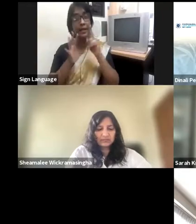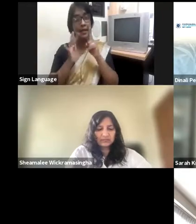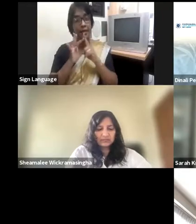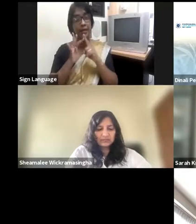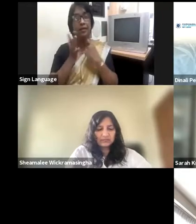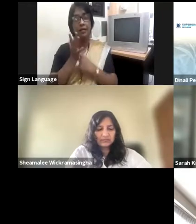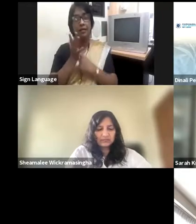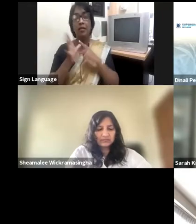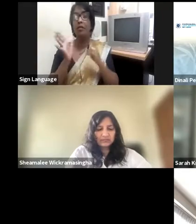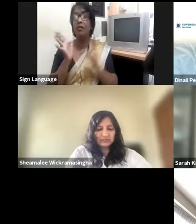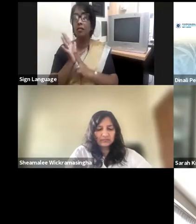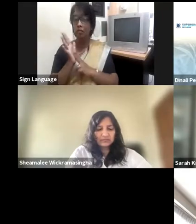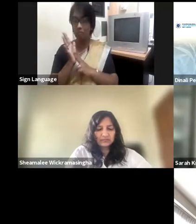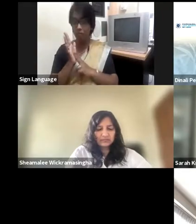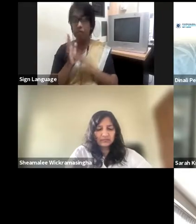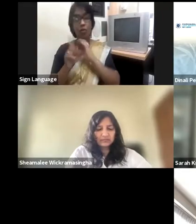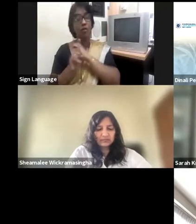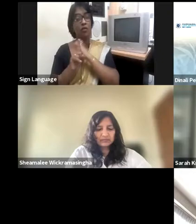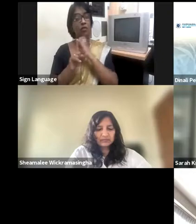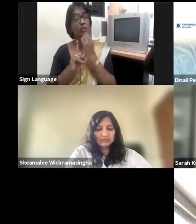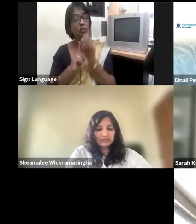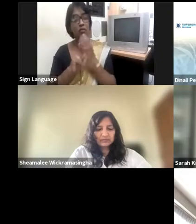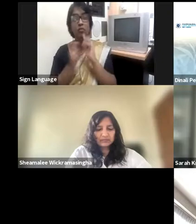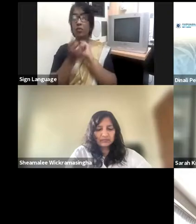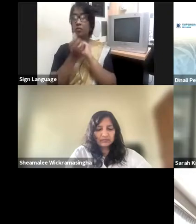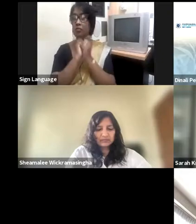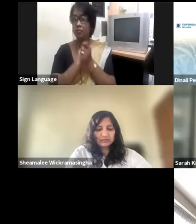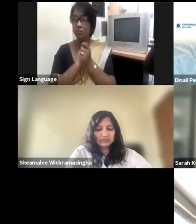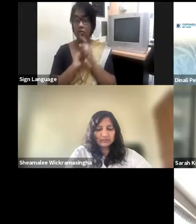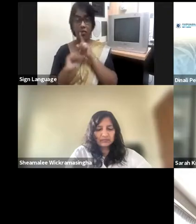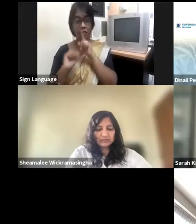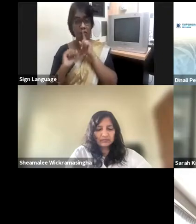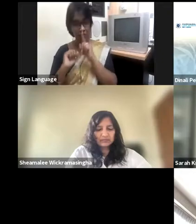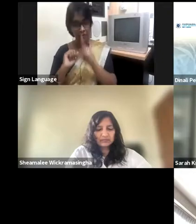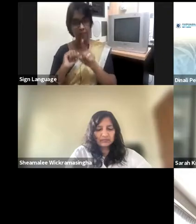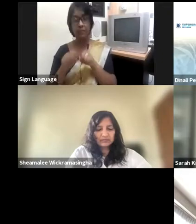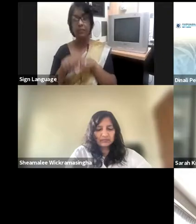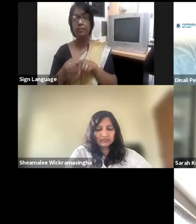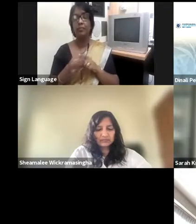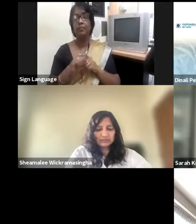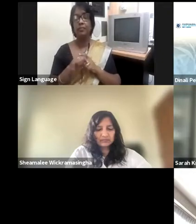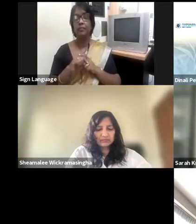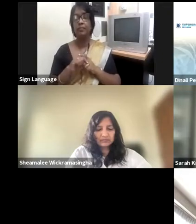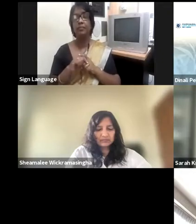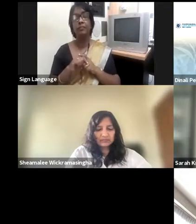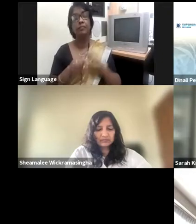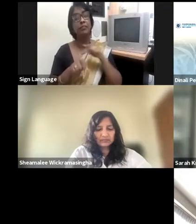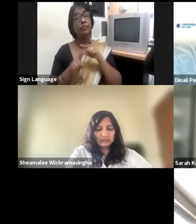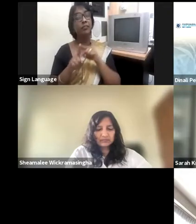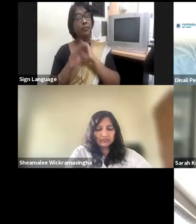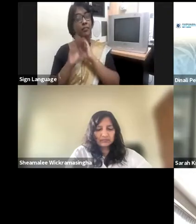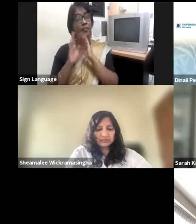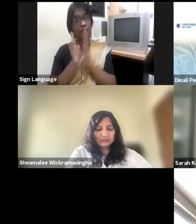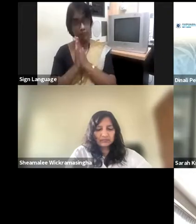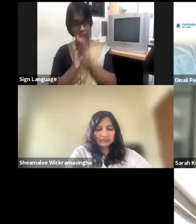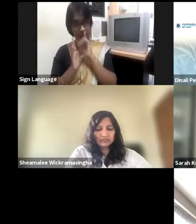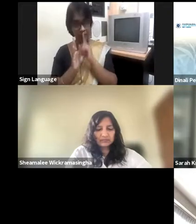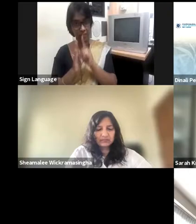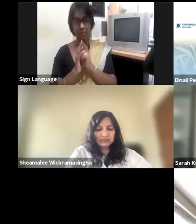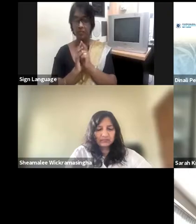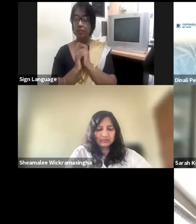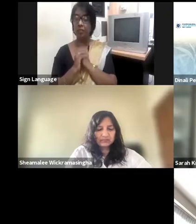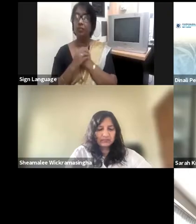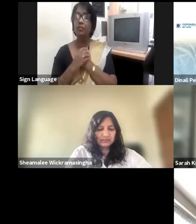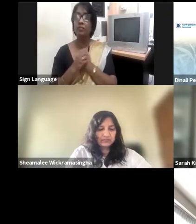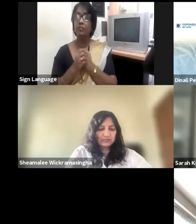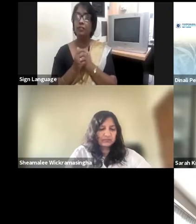organization which is old, which has strong tradition, the values of respect and